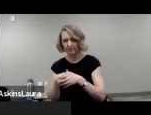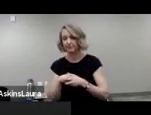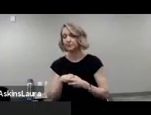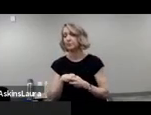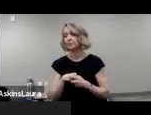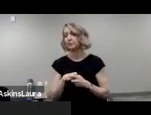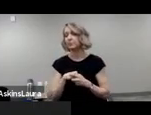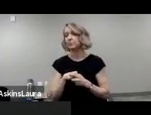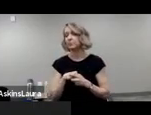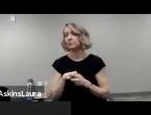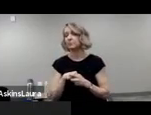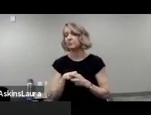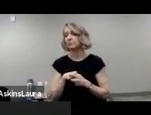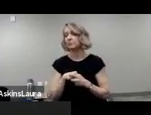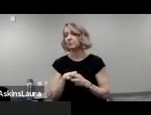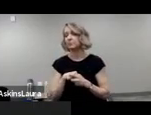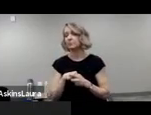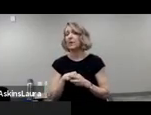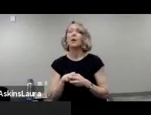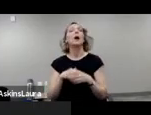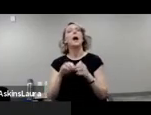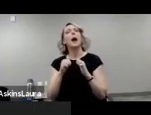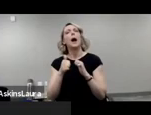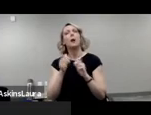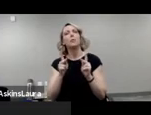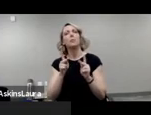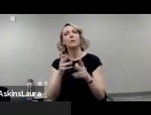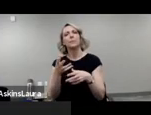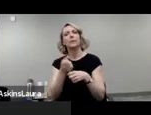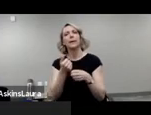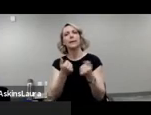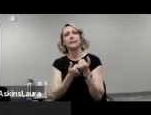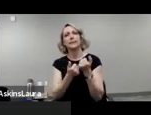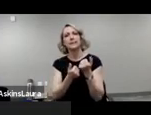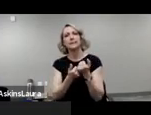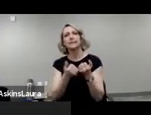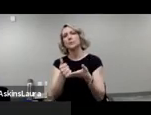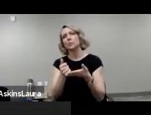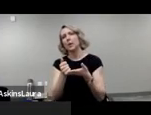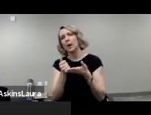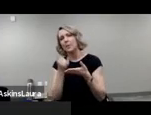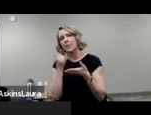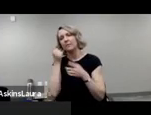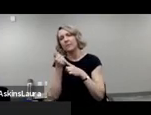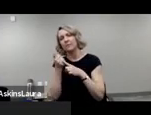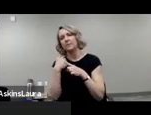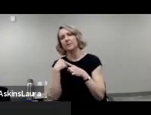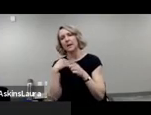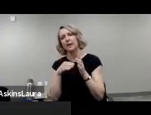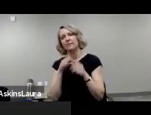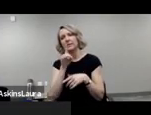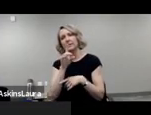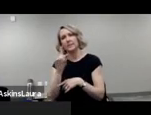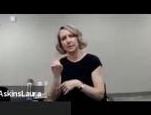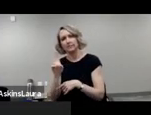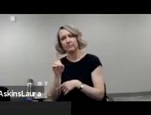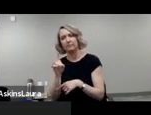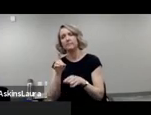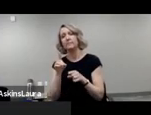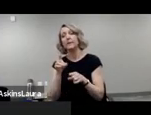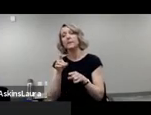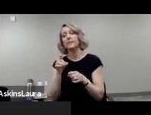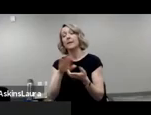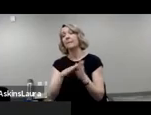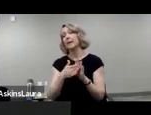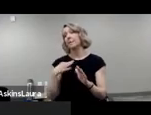people get assistance in the state of California if they have a developmental disability is to become eligible for